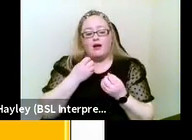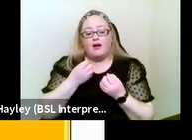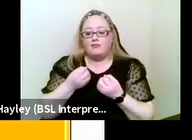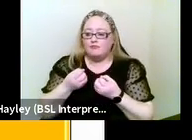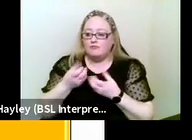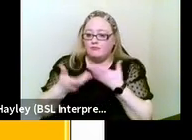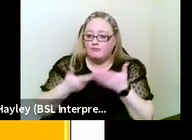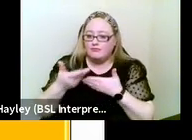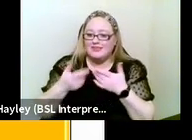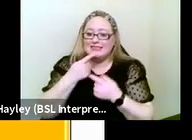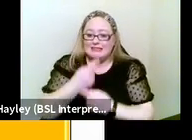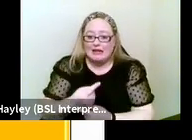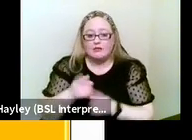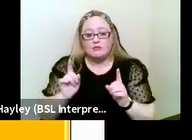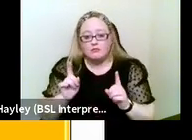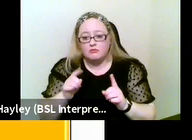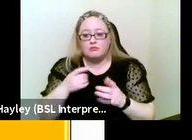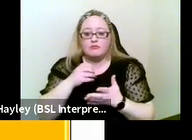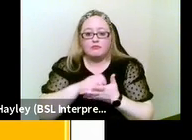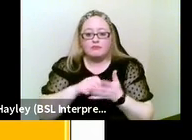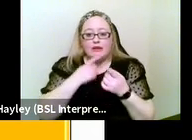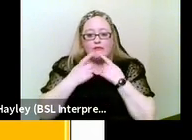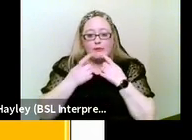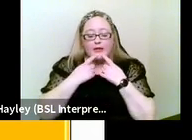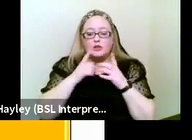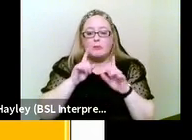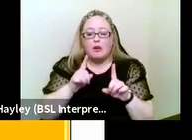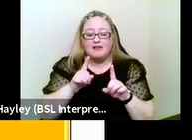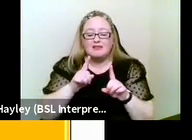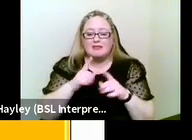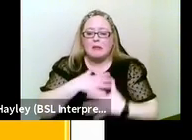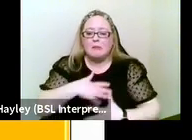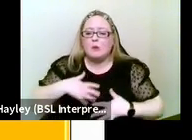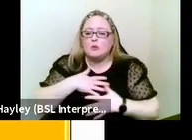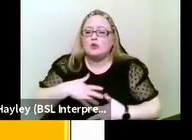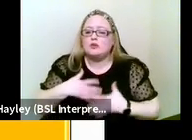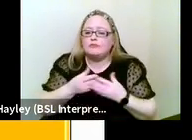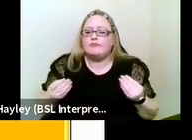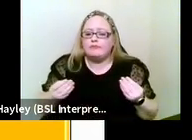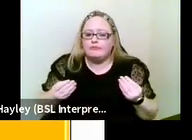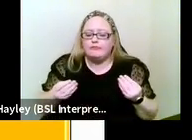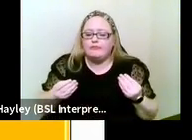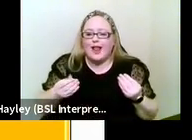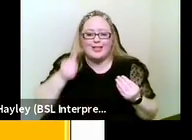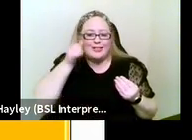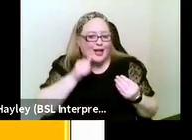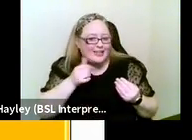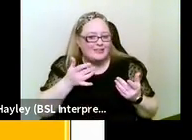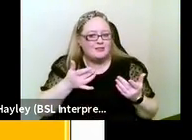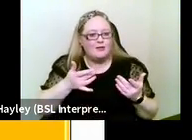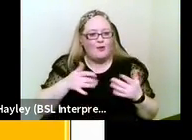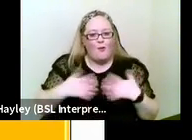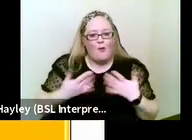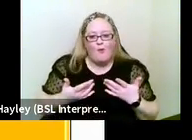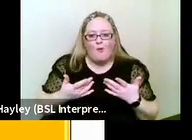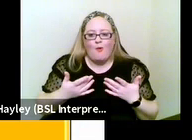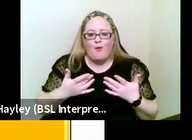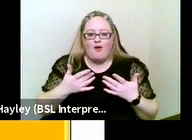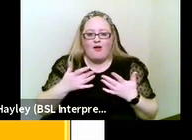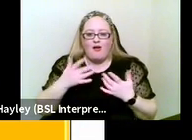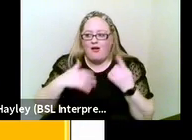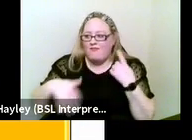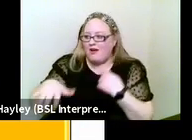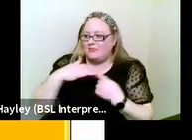emotion of what's being said. Is it sarcasm or not? And also what is going on around